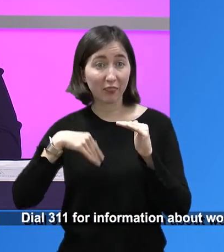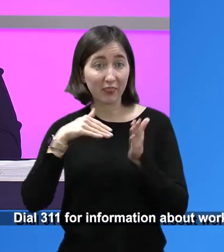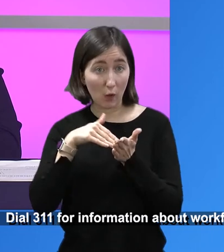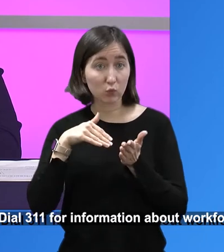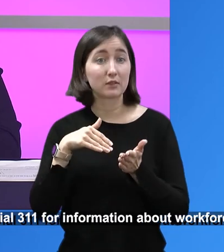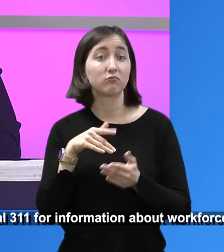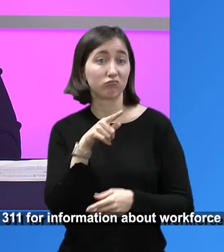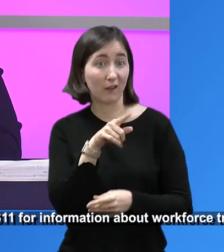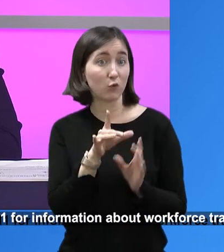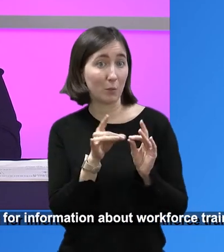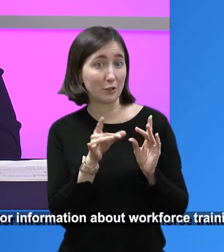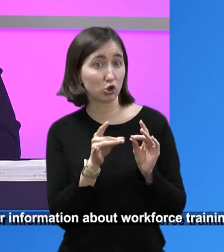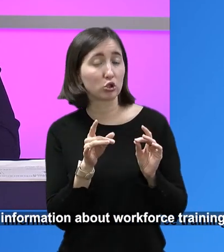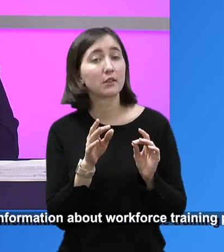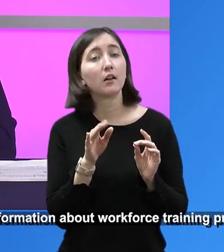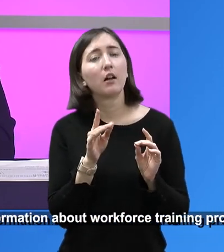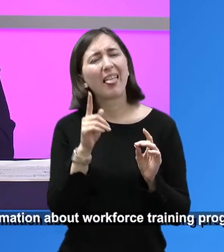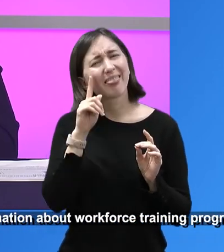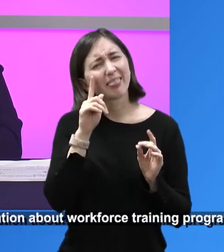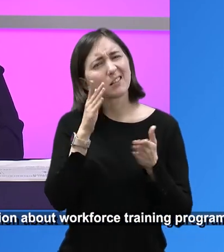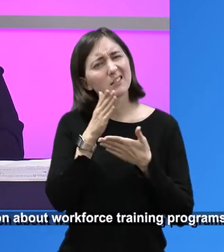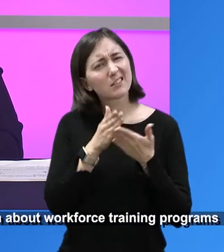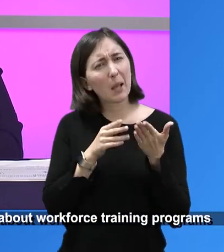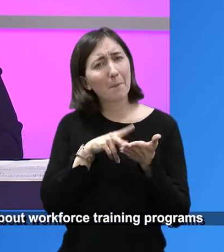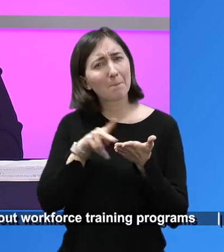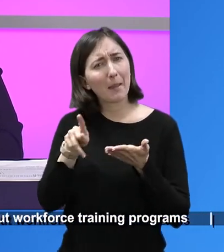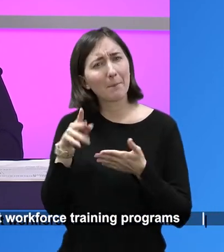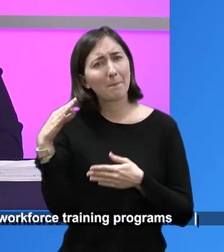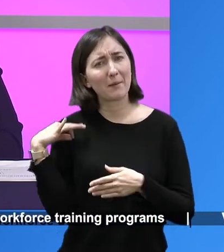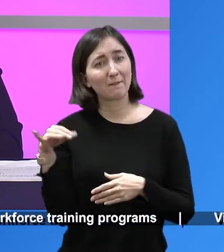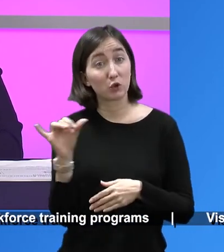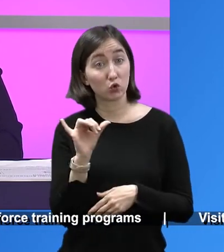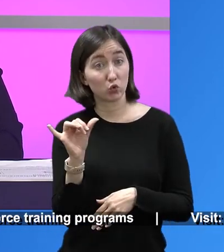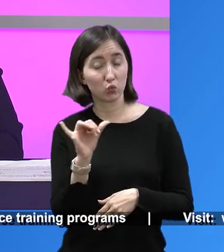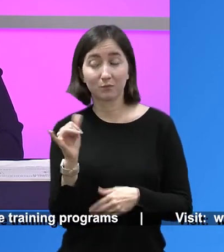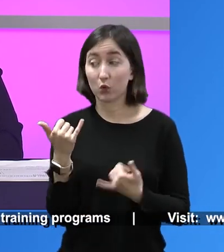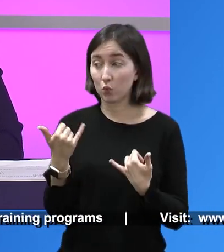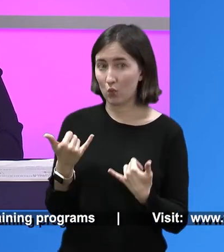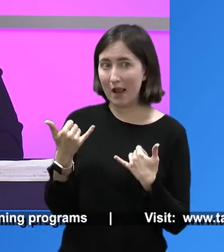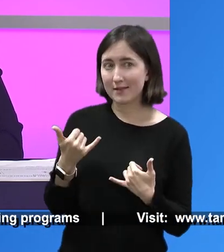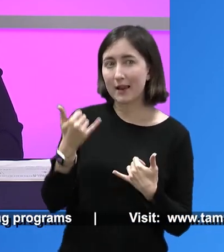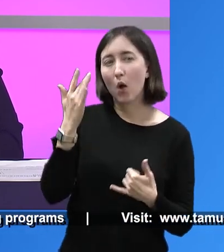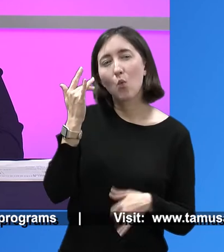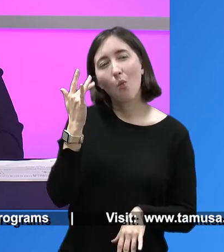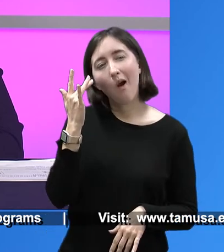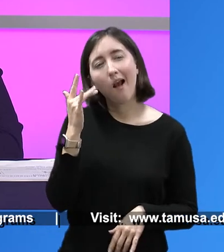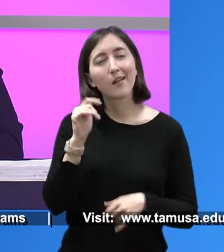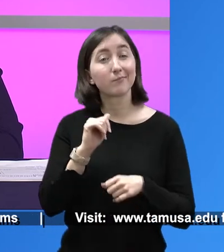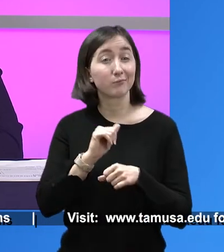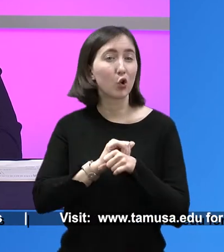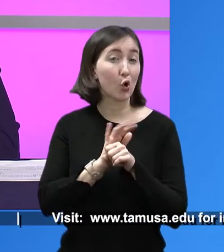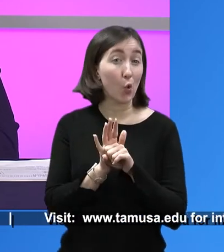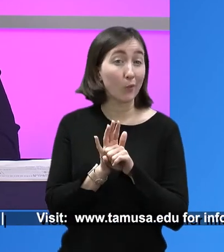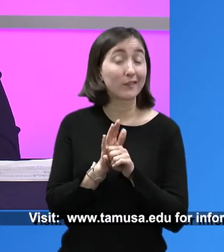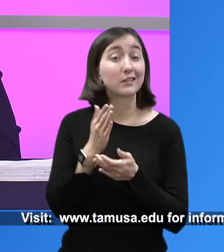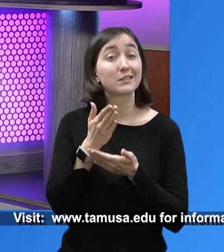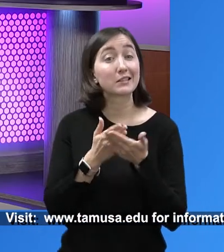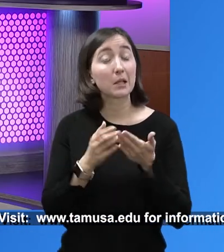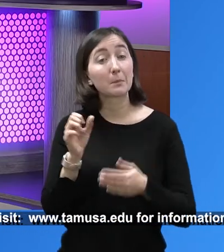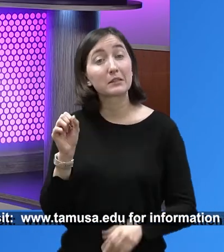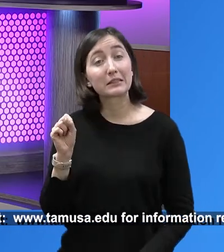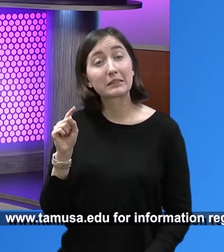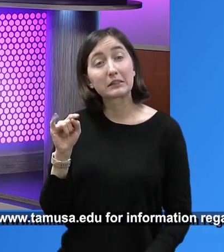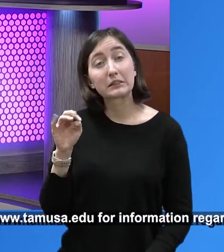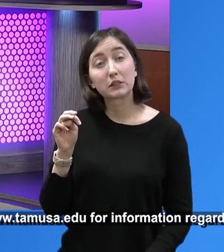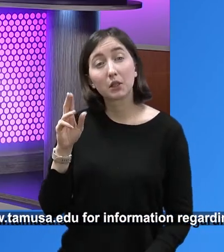capping at 250,000, as you mentioned. And I think that there are some payment benefits here as well through the SBA as well. Right now because of COVID